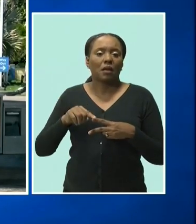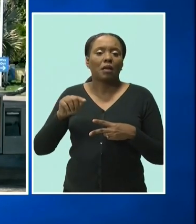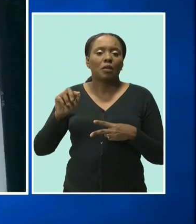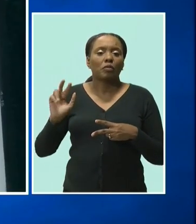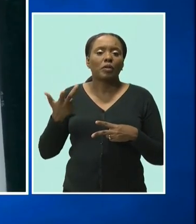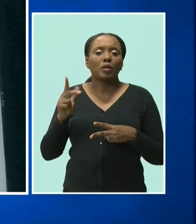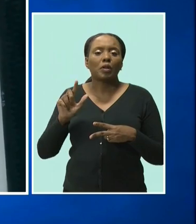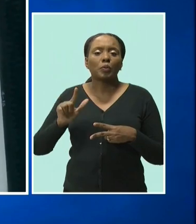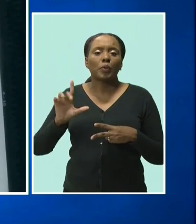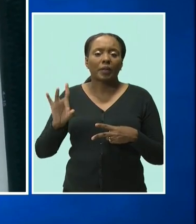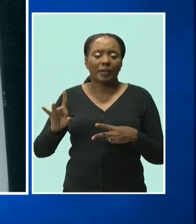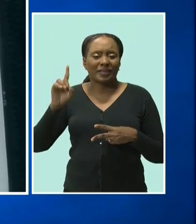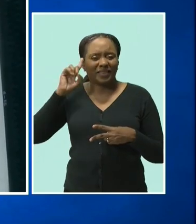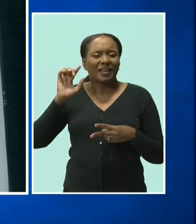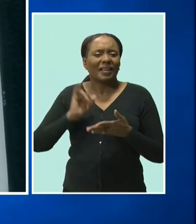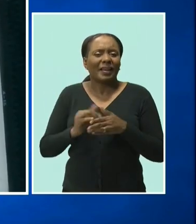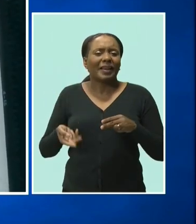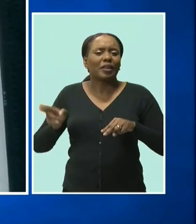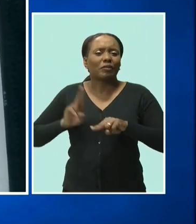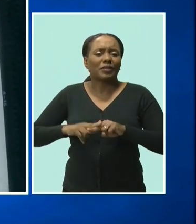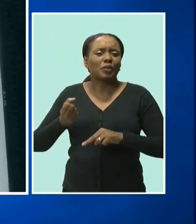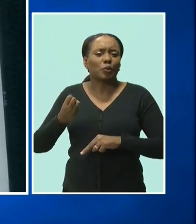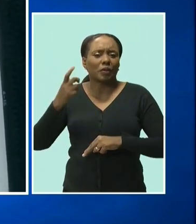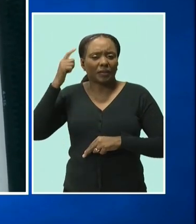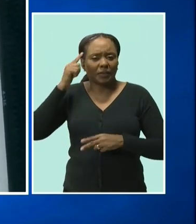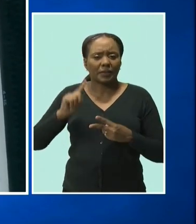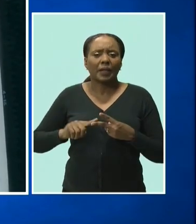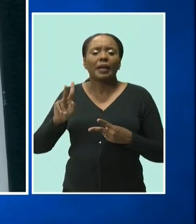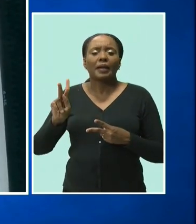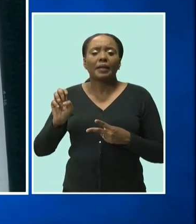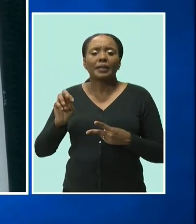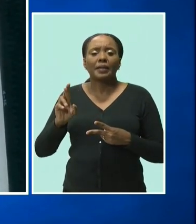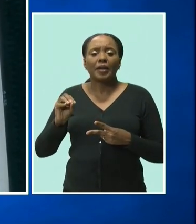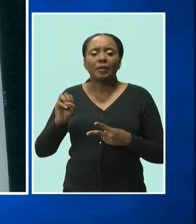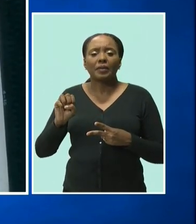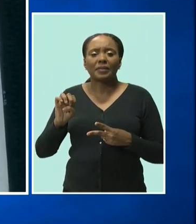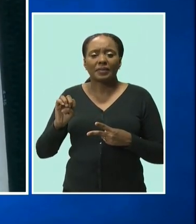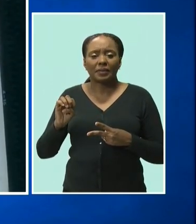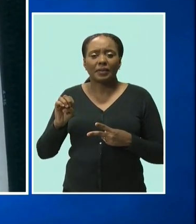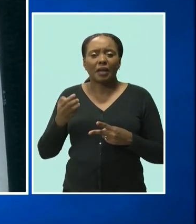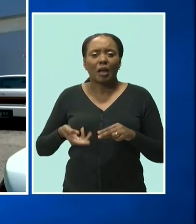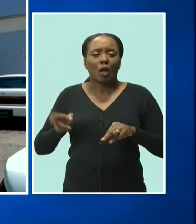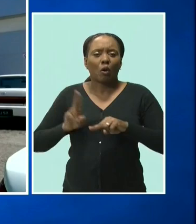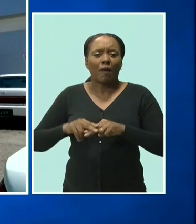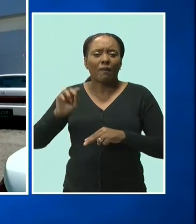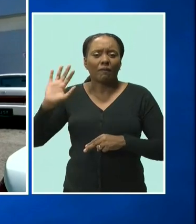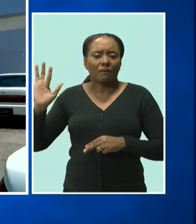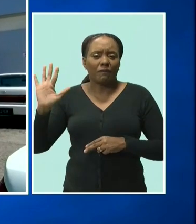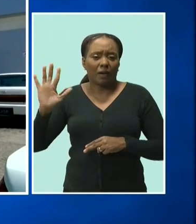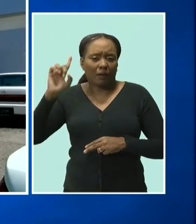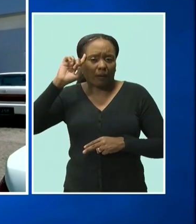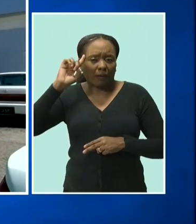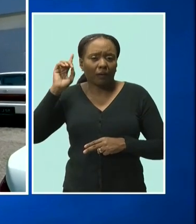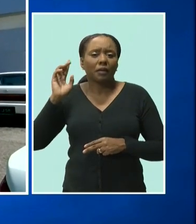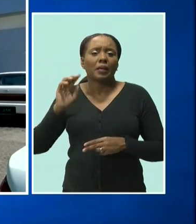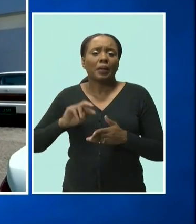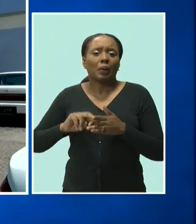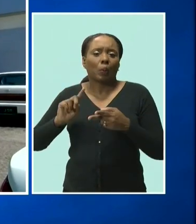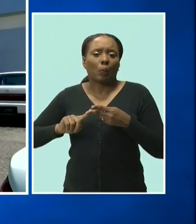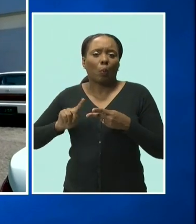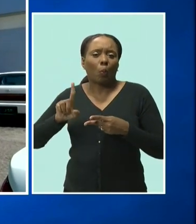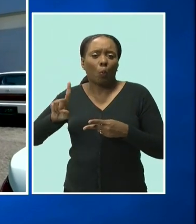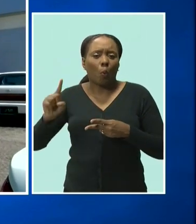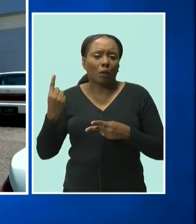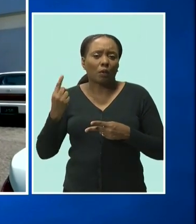of 12 cents. While the price of kerosene has risen by 5 cents and will be retailed at $1.43 per litre.